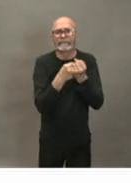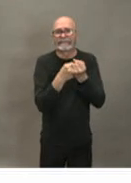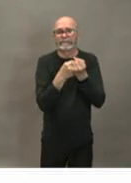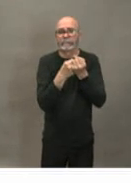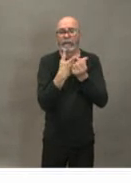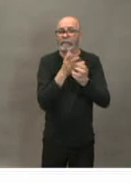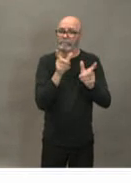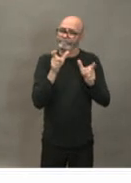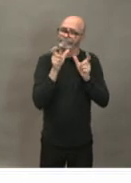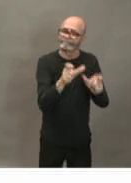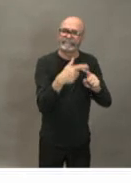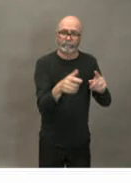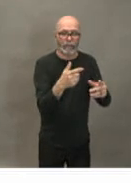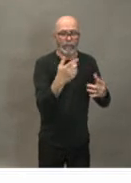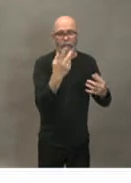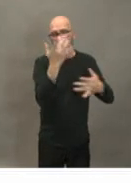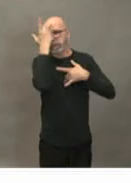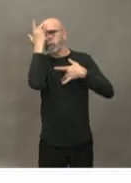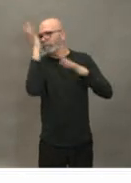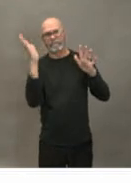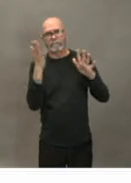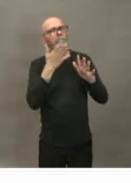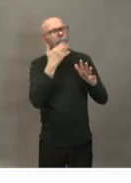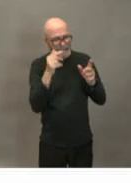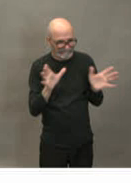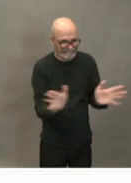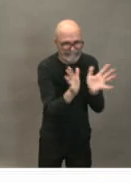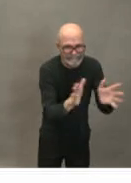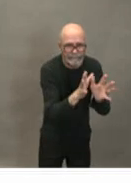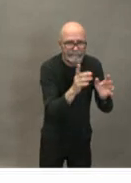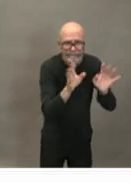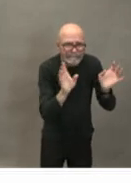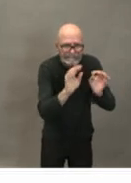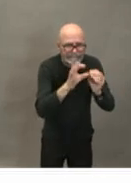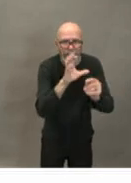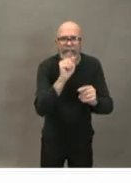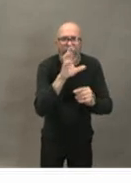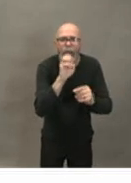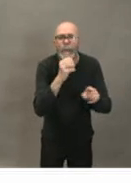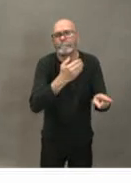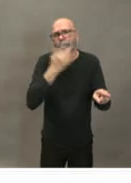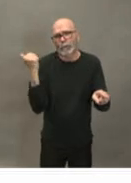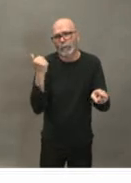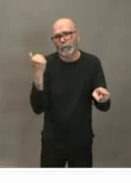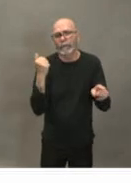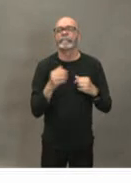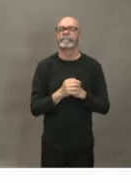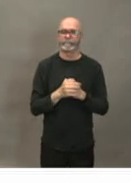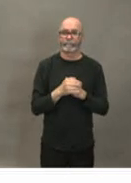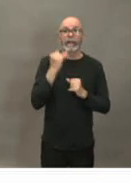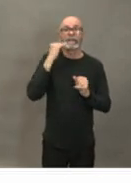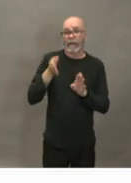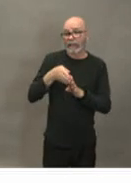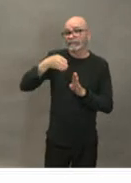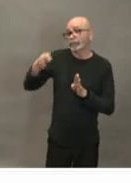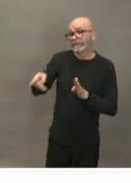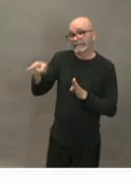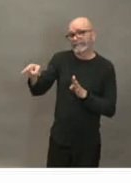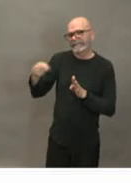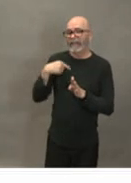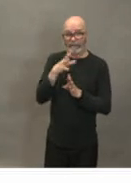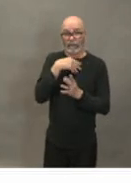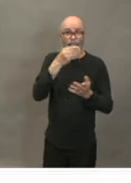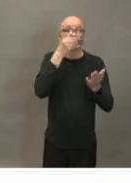who actually uh who the best thing i could do is to make sure she has groceries so she doesn't have to go out to shop shop for groceries herself